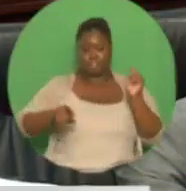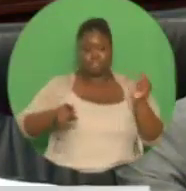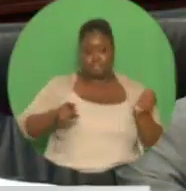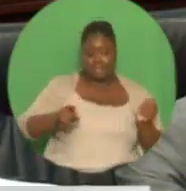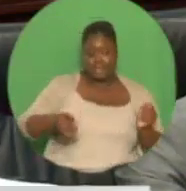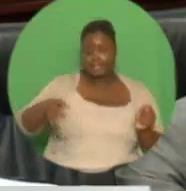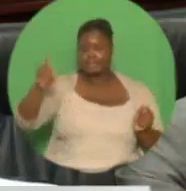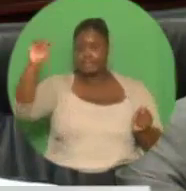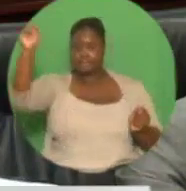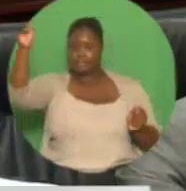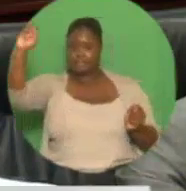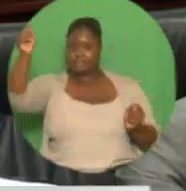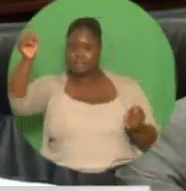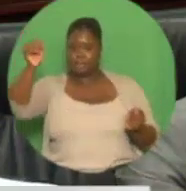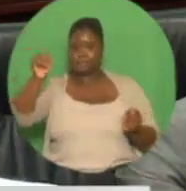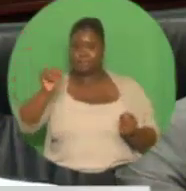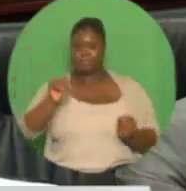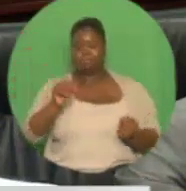and a half to three hours.